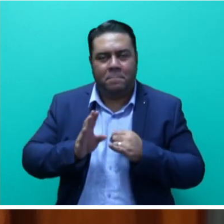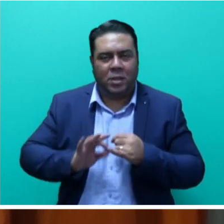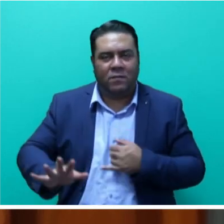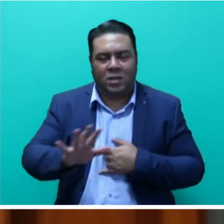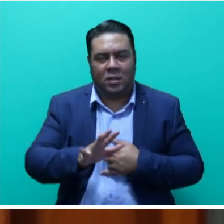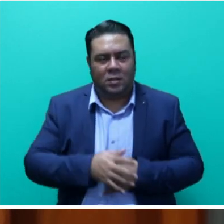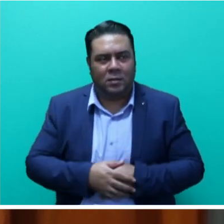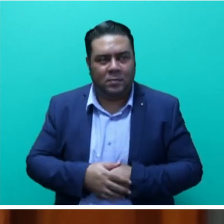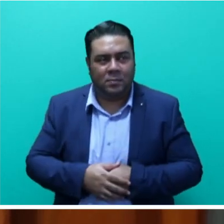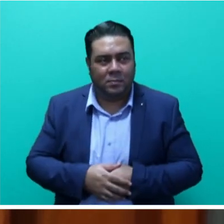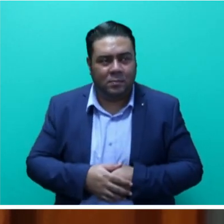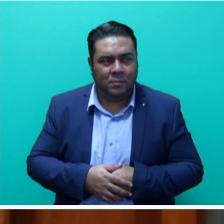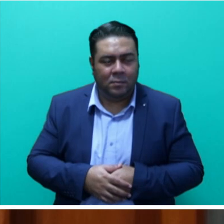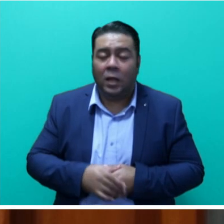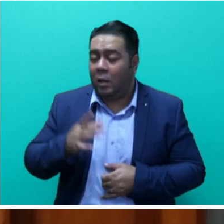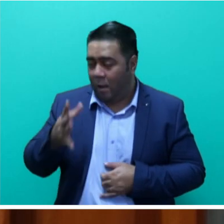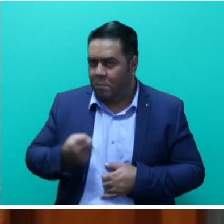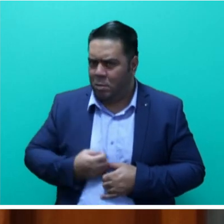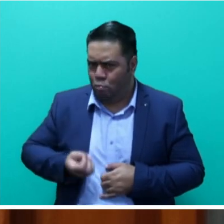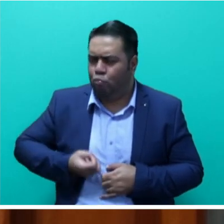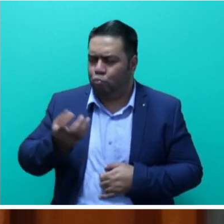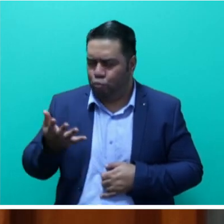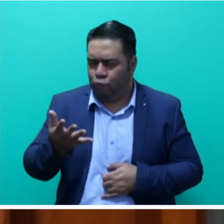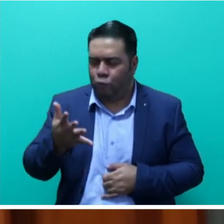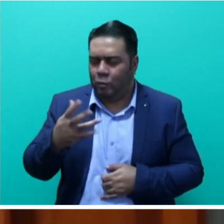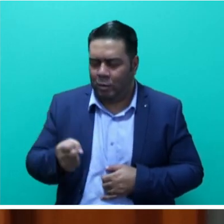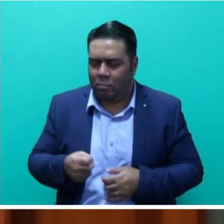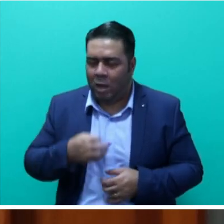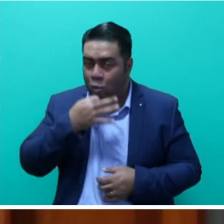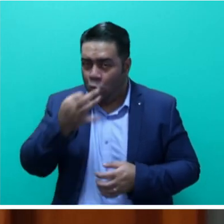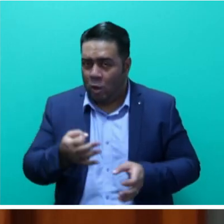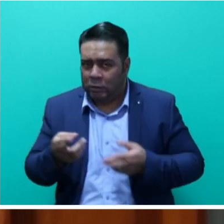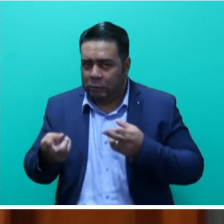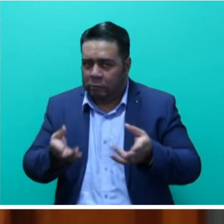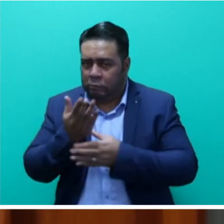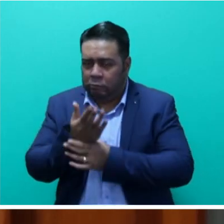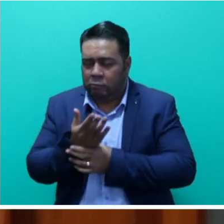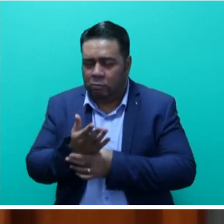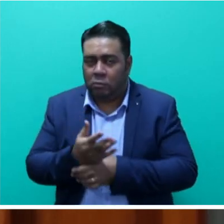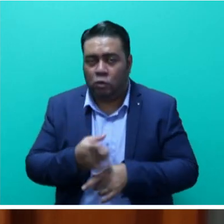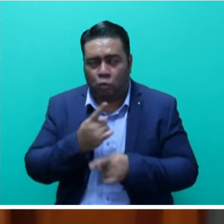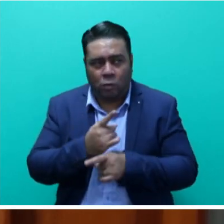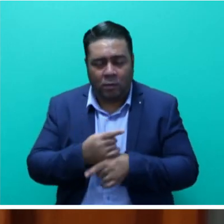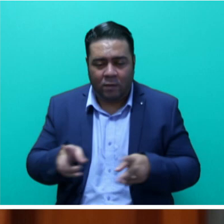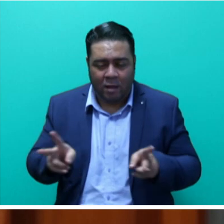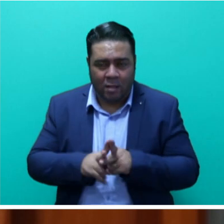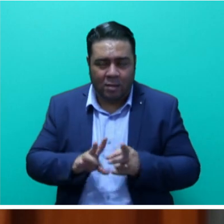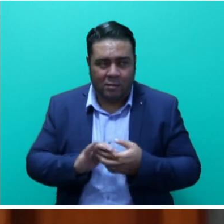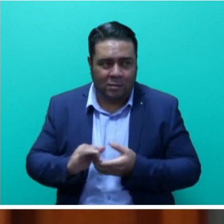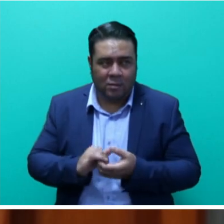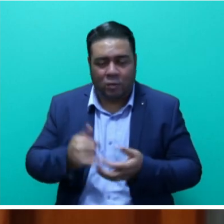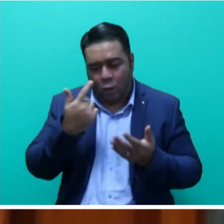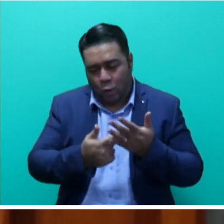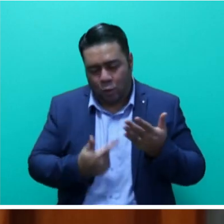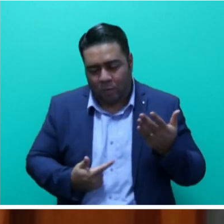also took the opportunity to put forward our request to the International Cooperative Alliance. It was actually a long list, but we